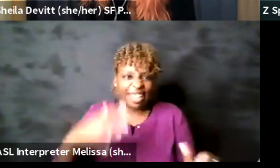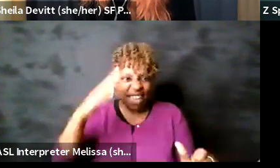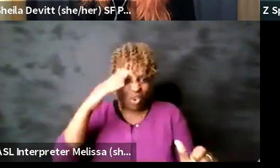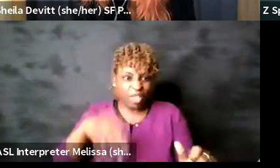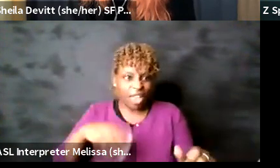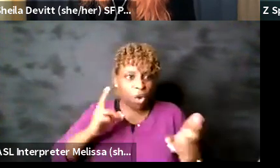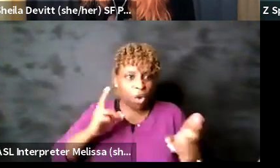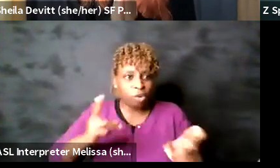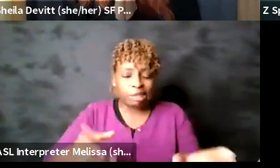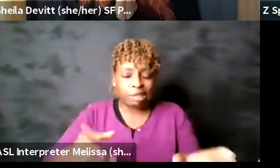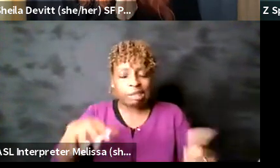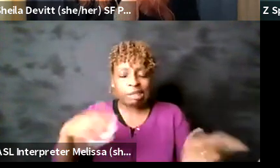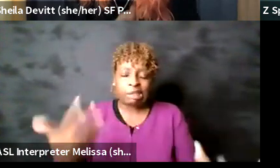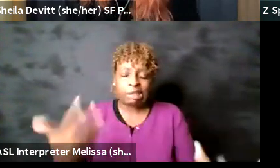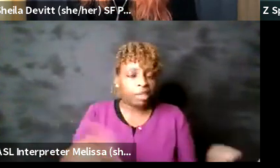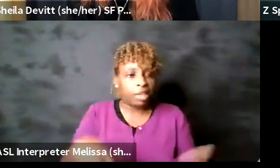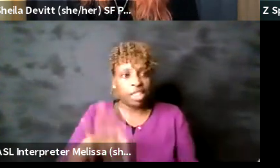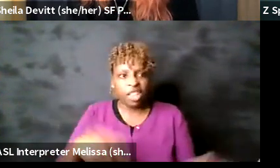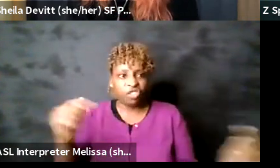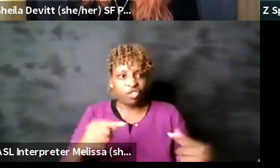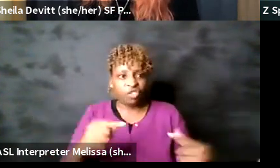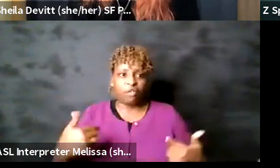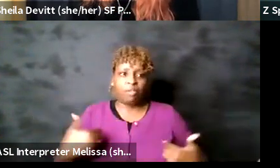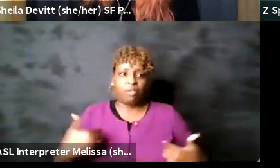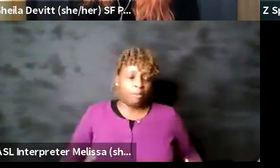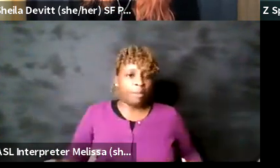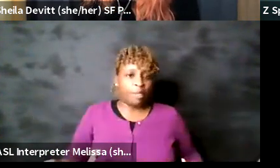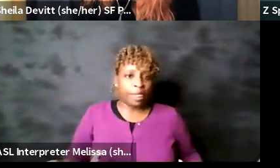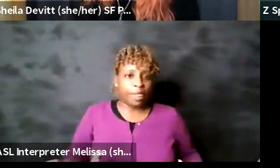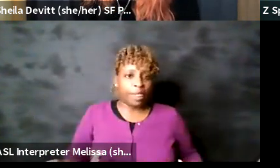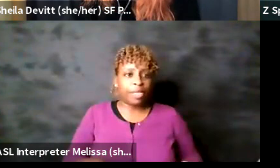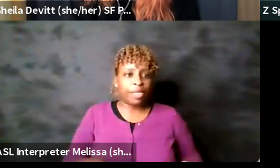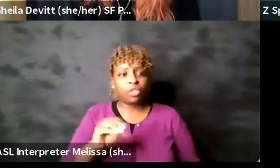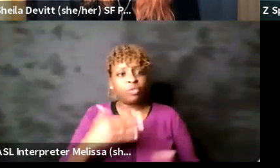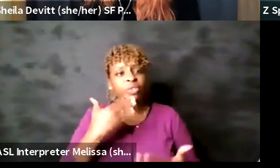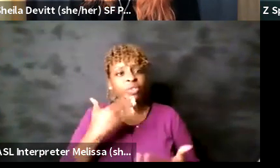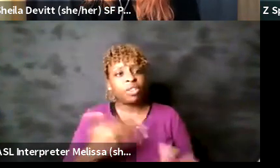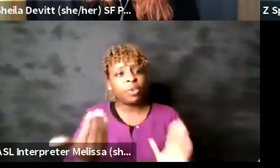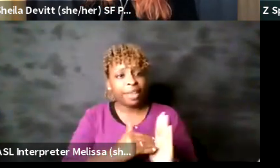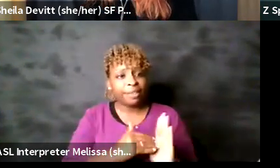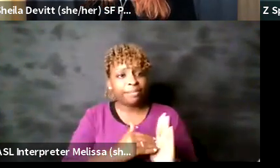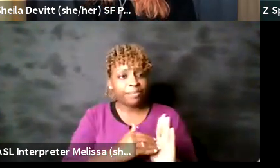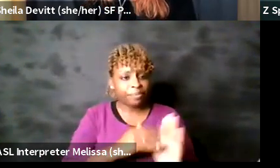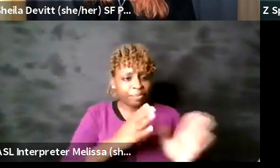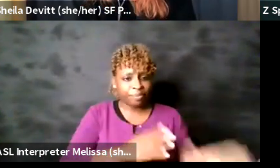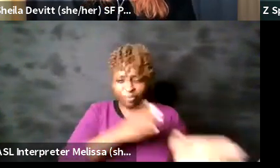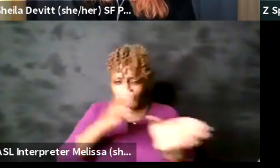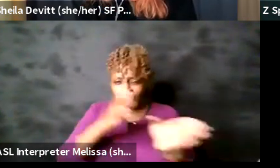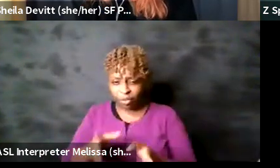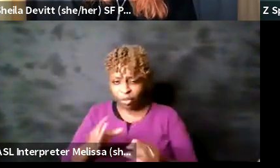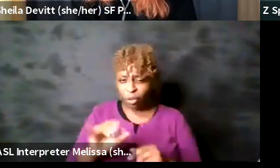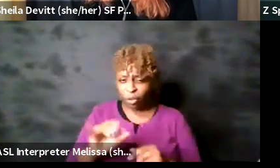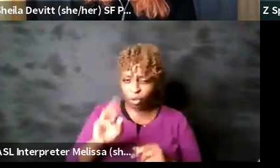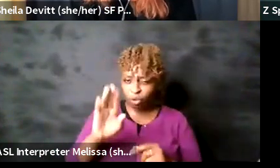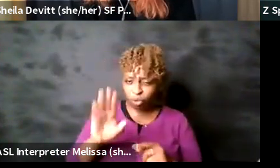so so thank you again um Jordan so you are a front of house manager and you actually also came from where I started Berkeley